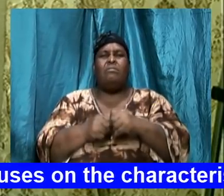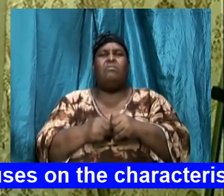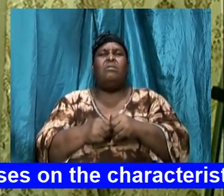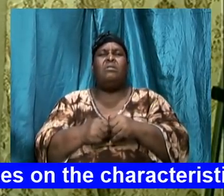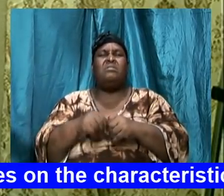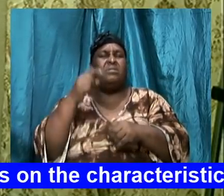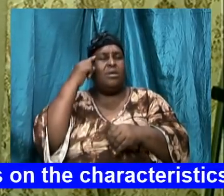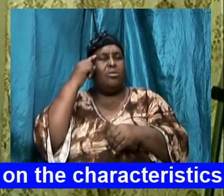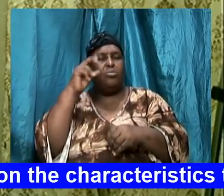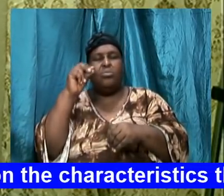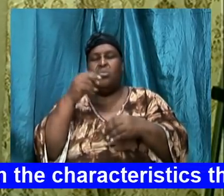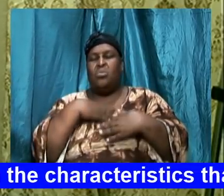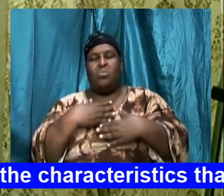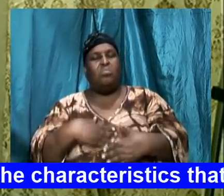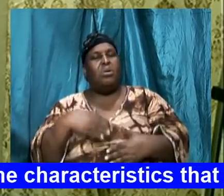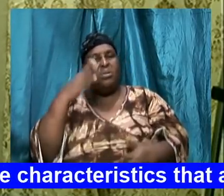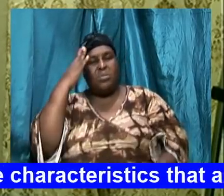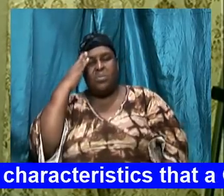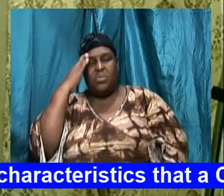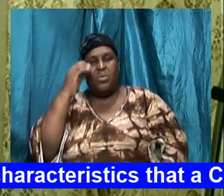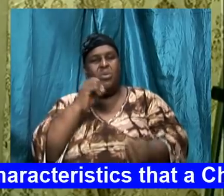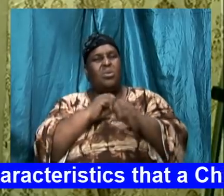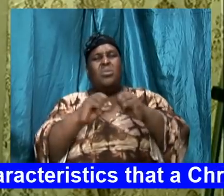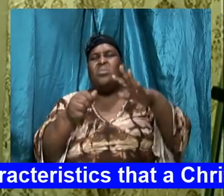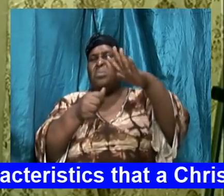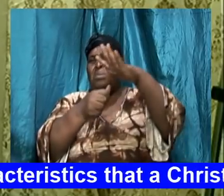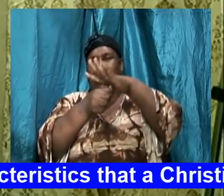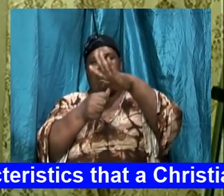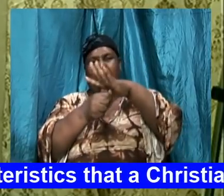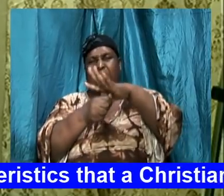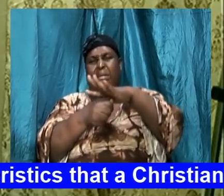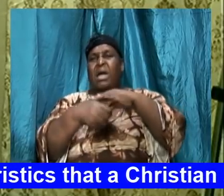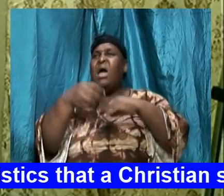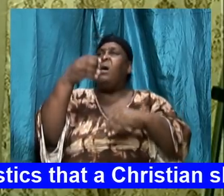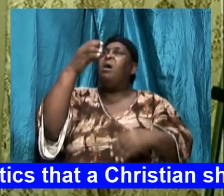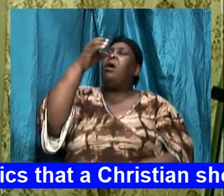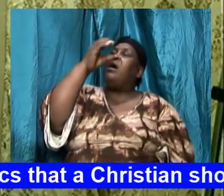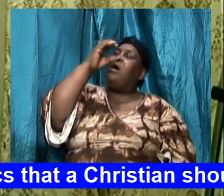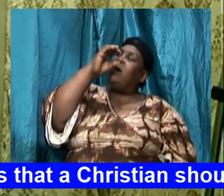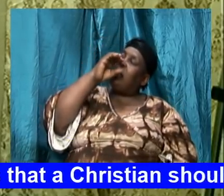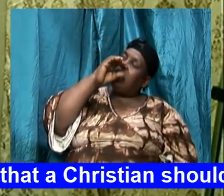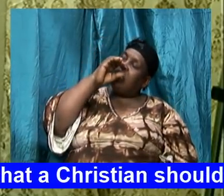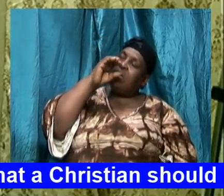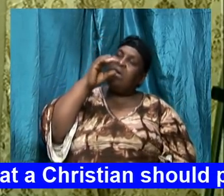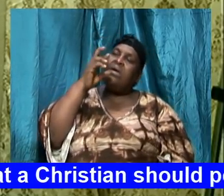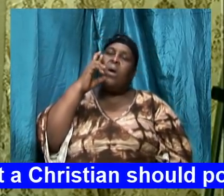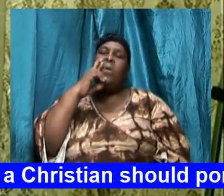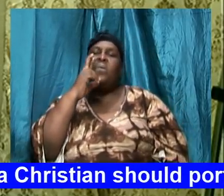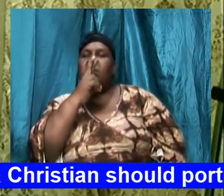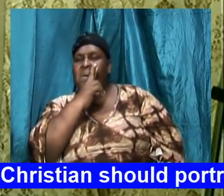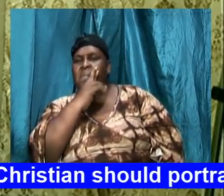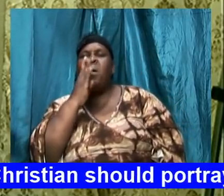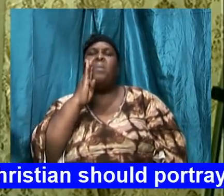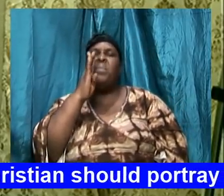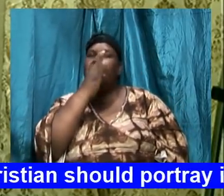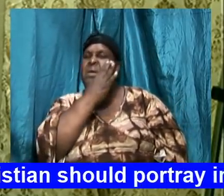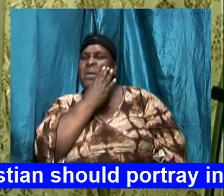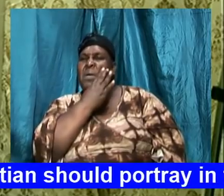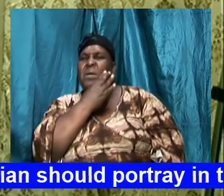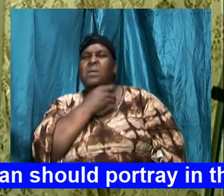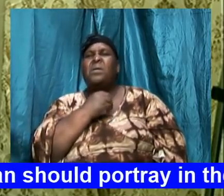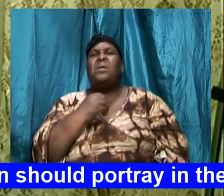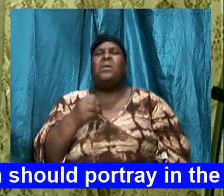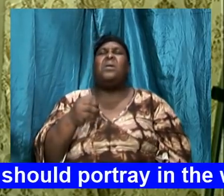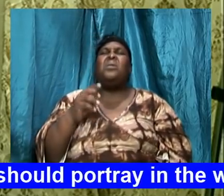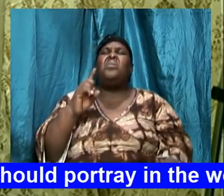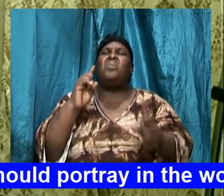don't know so don't hide and do it because it is going to catch up with you and you are going to fall right